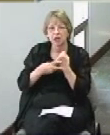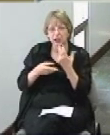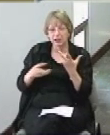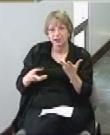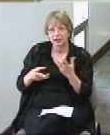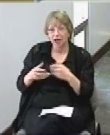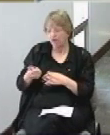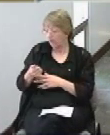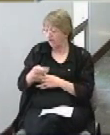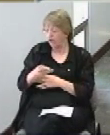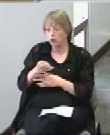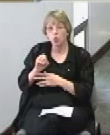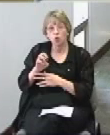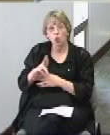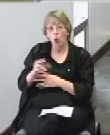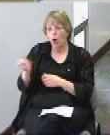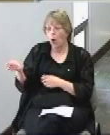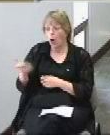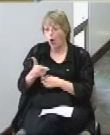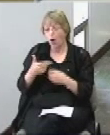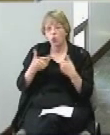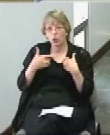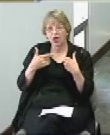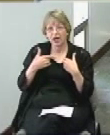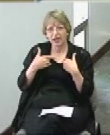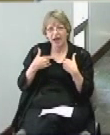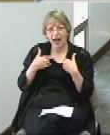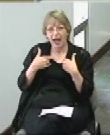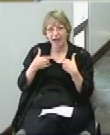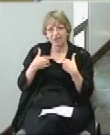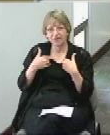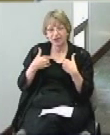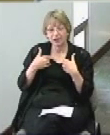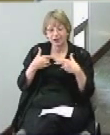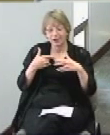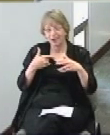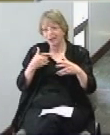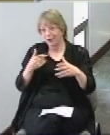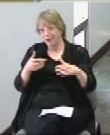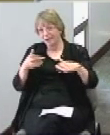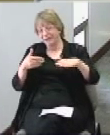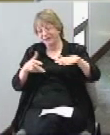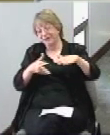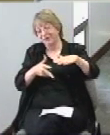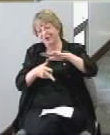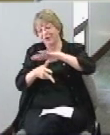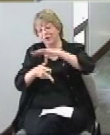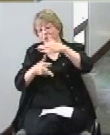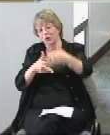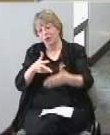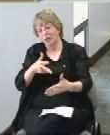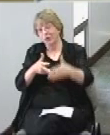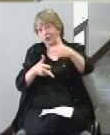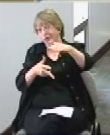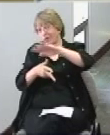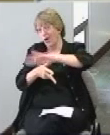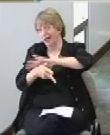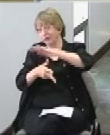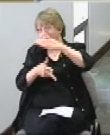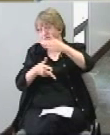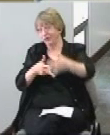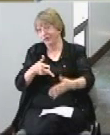all the lanes and we're going to have a series of those garage doors in that area so that if you want to be open